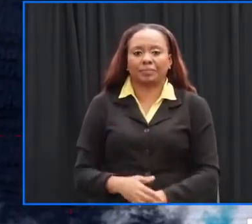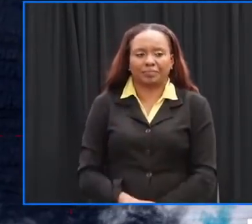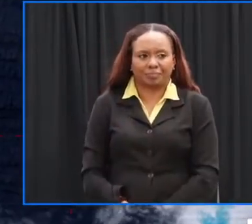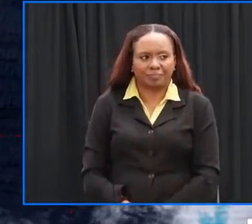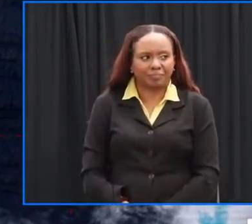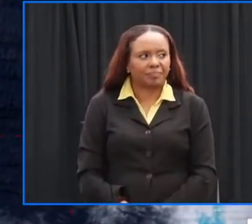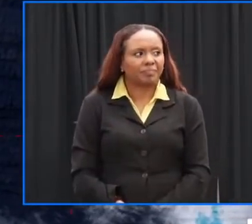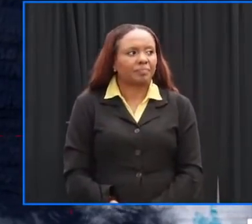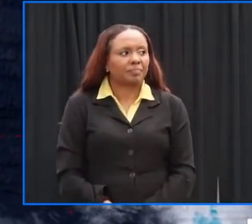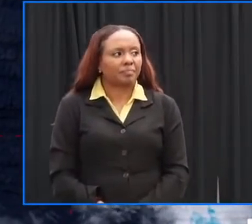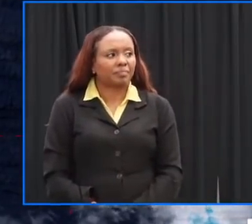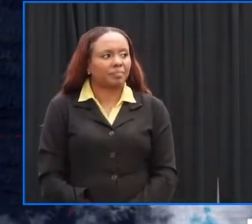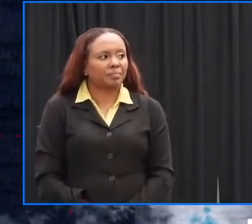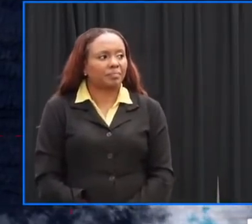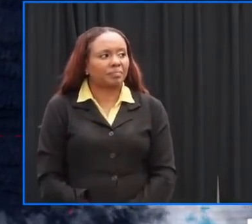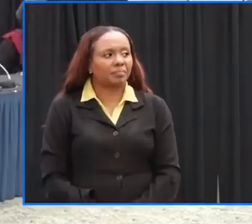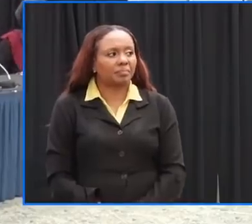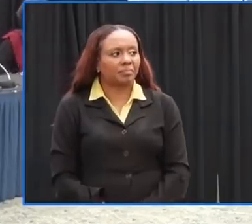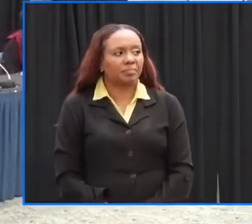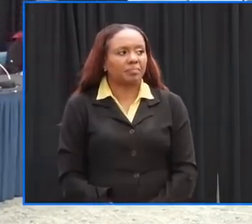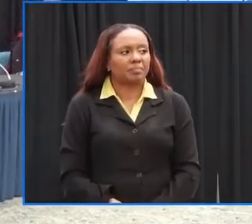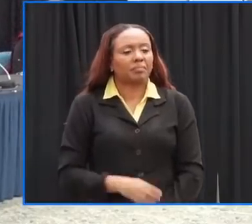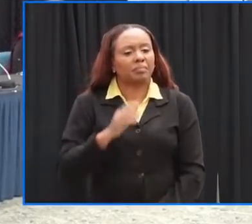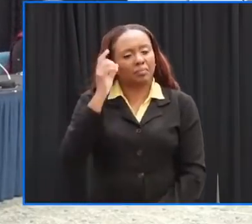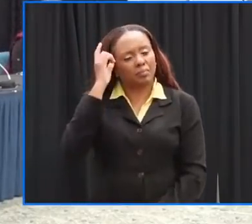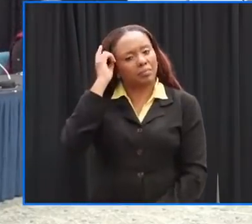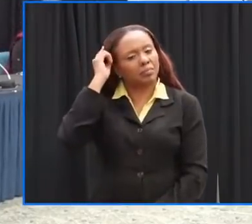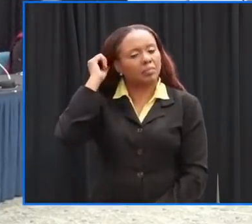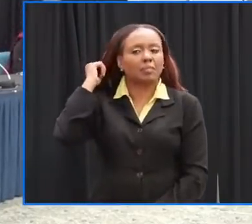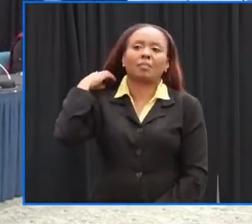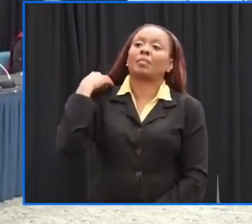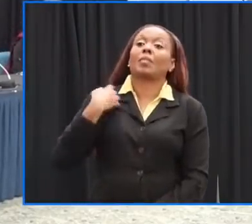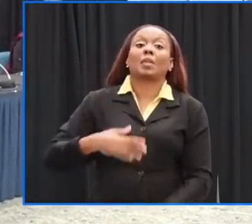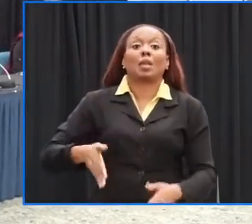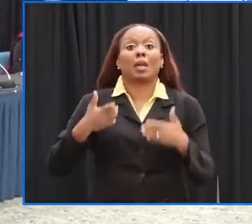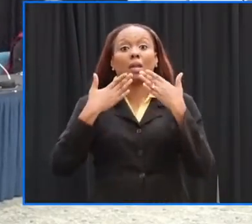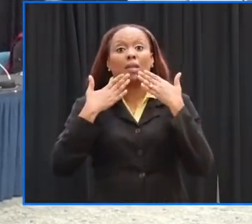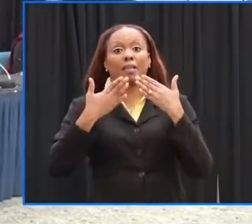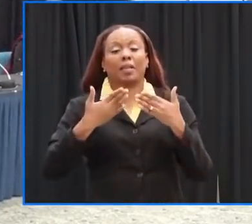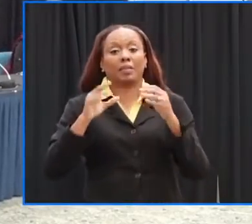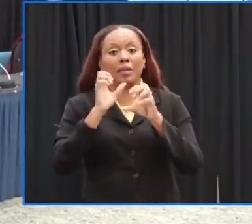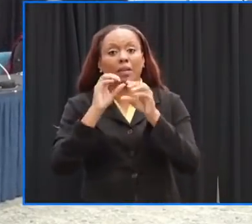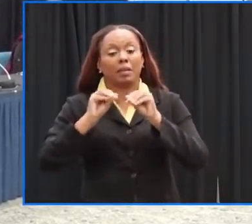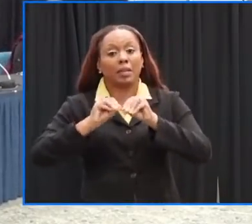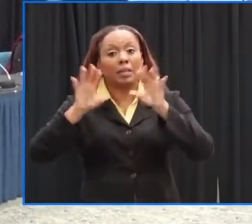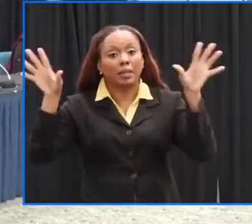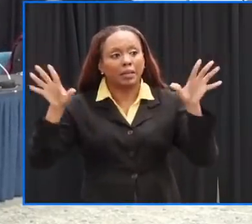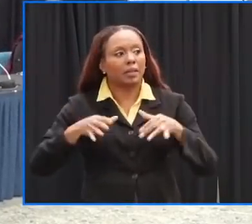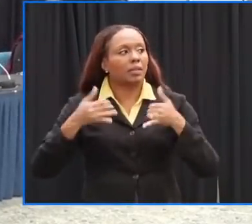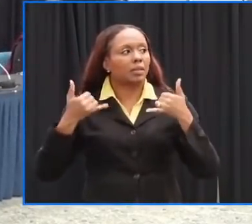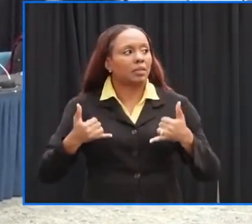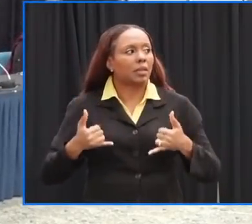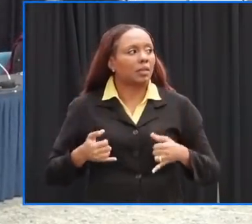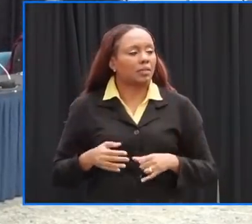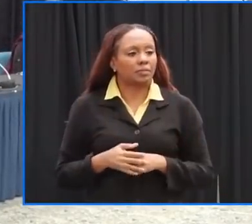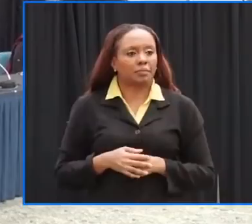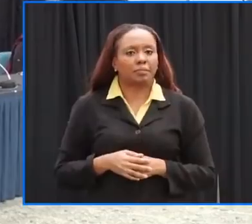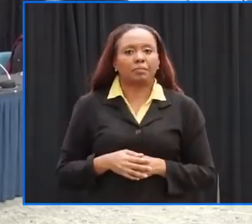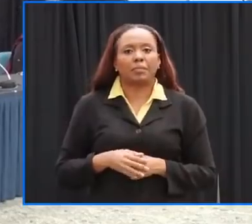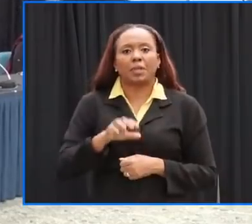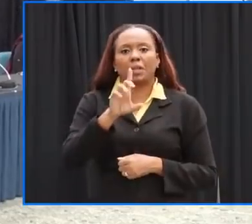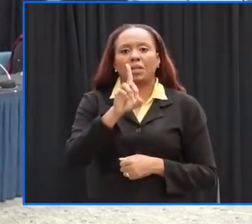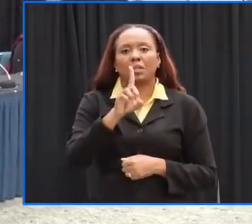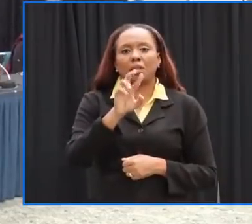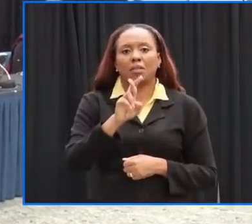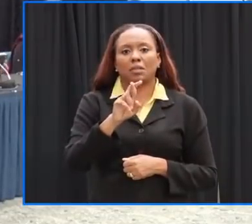thank you very much um for the clarity i'd like to invite dr brewster to come to